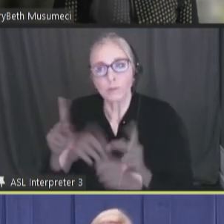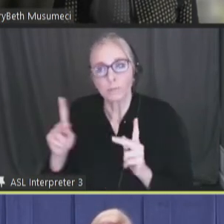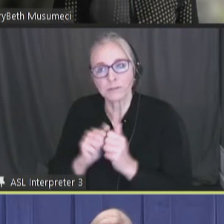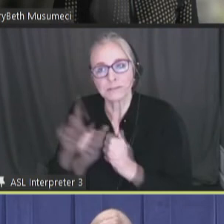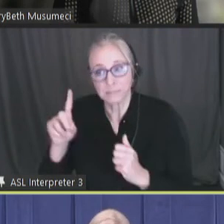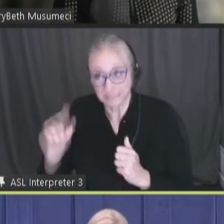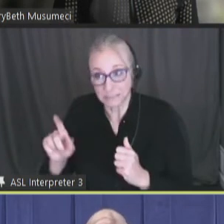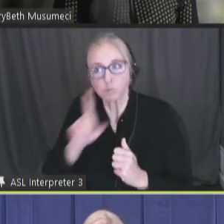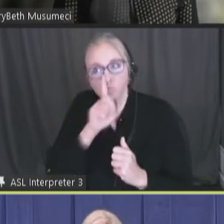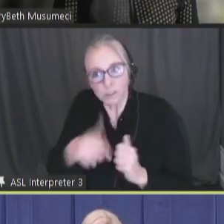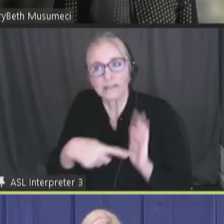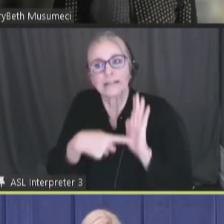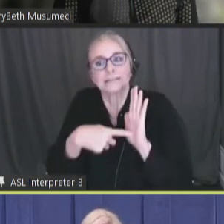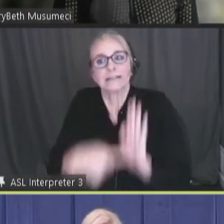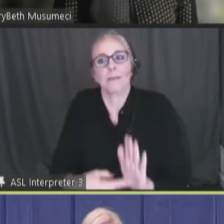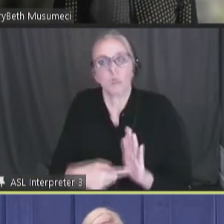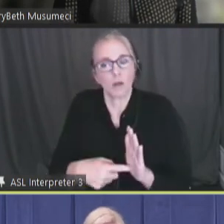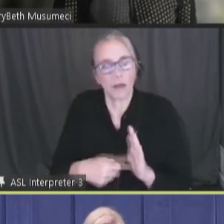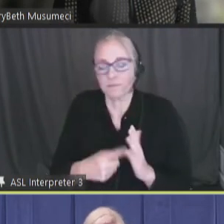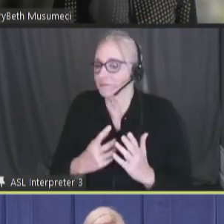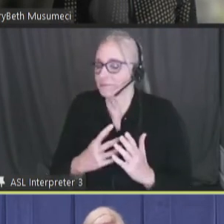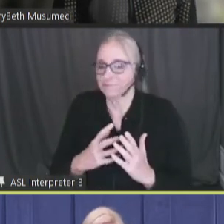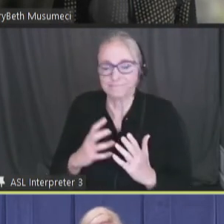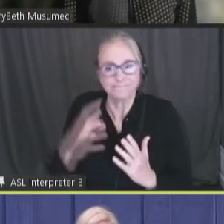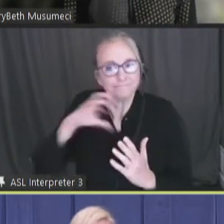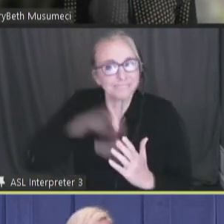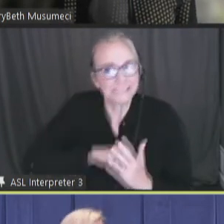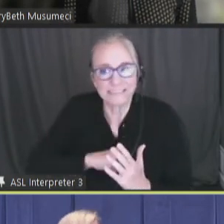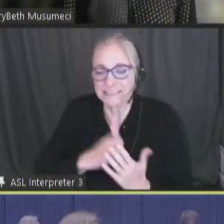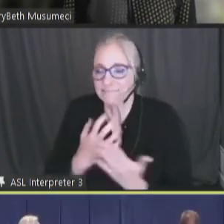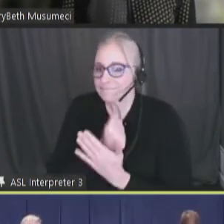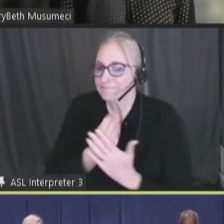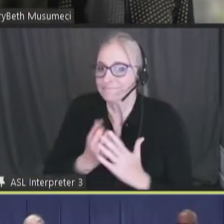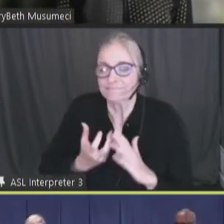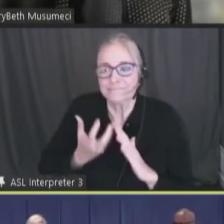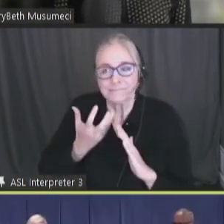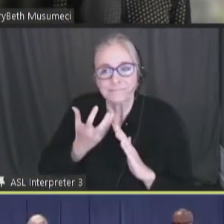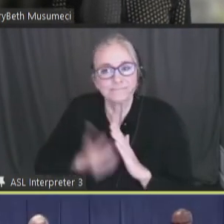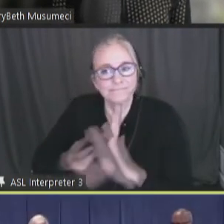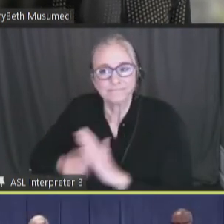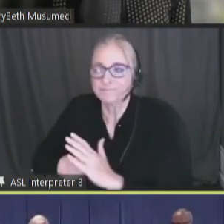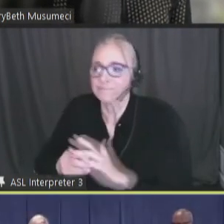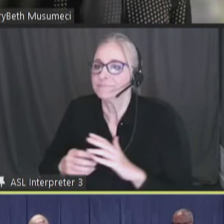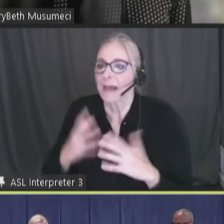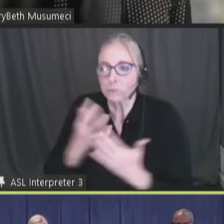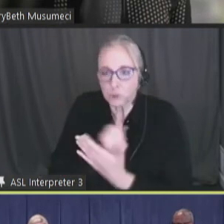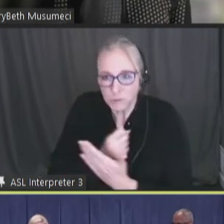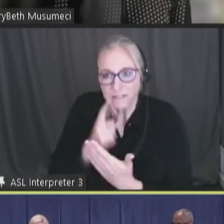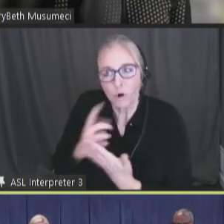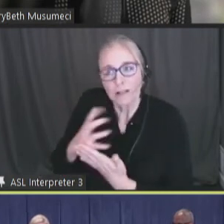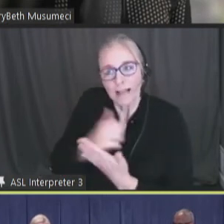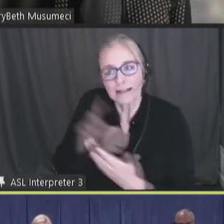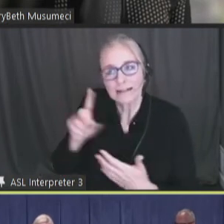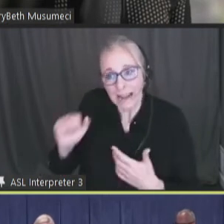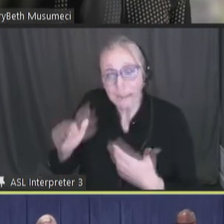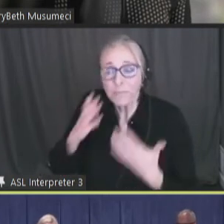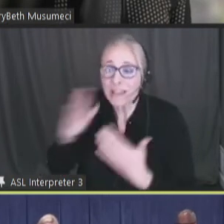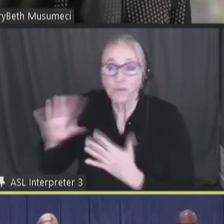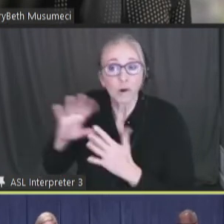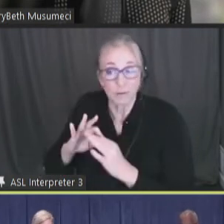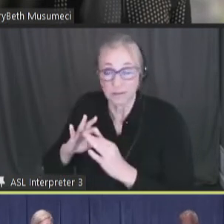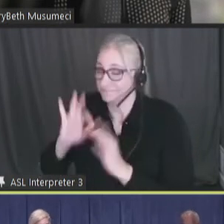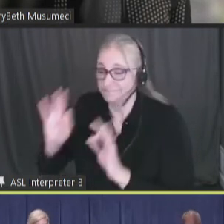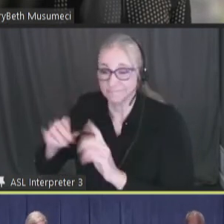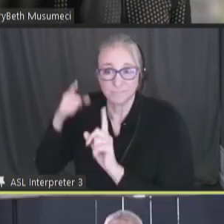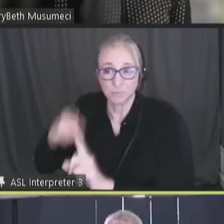the missed opportunities when we're not collecting that data. But thank you for all those comments. I think they're all just spot on. So, thank